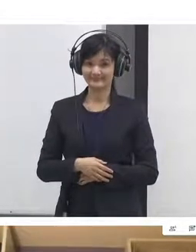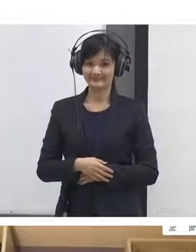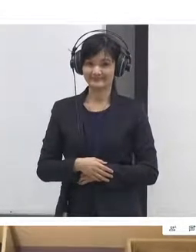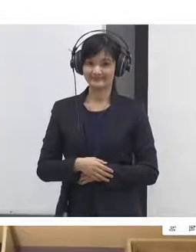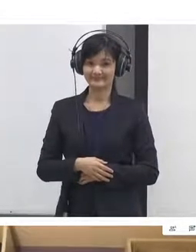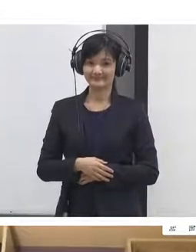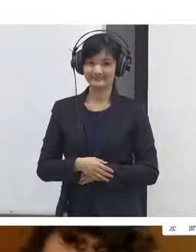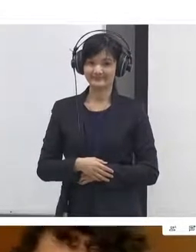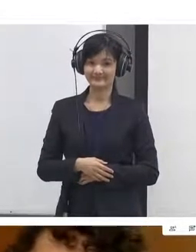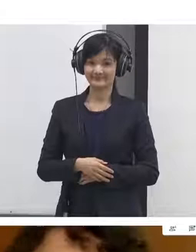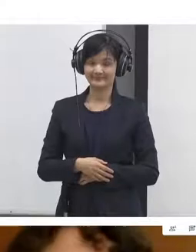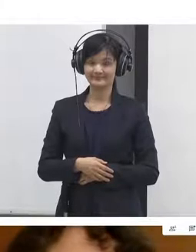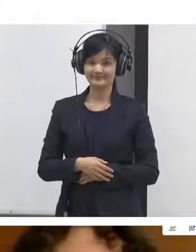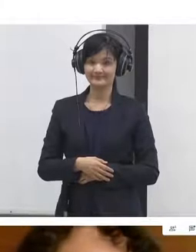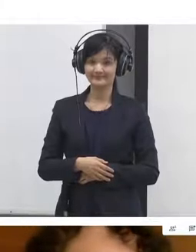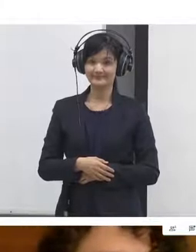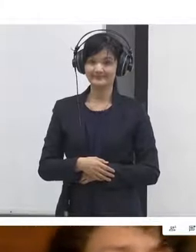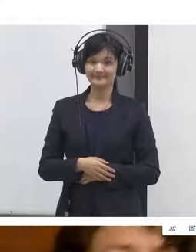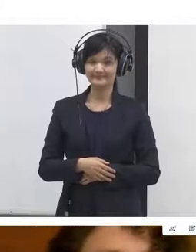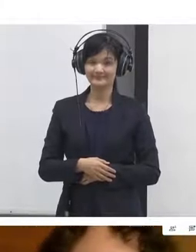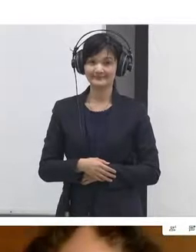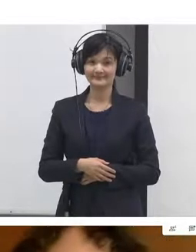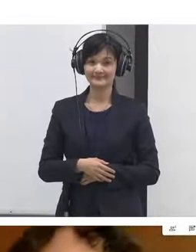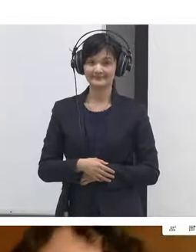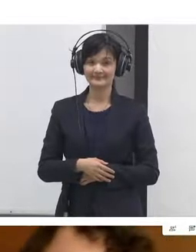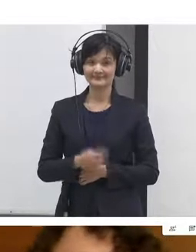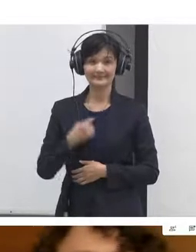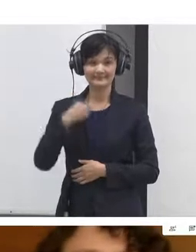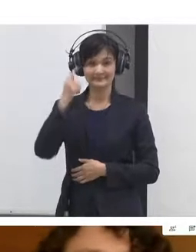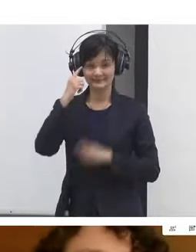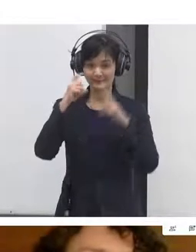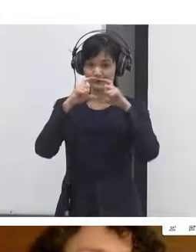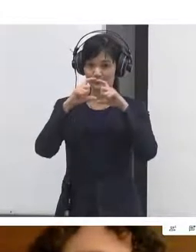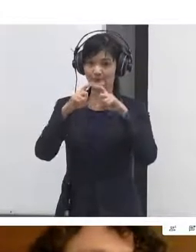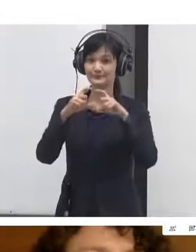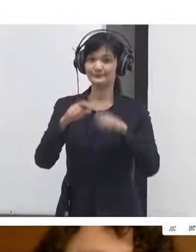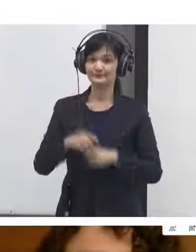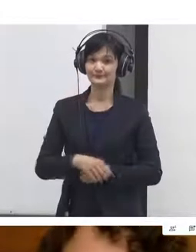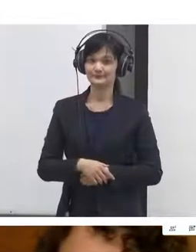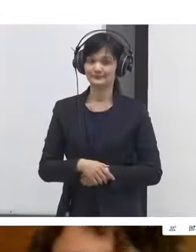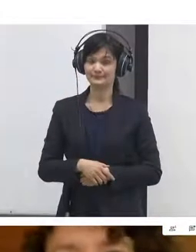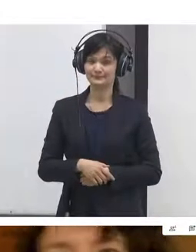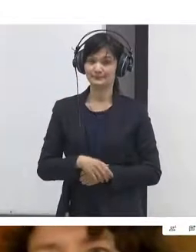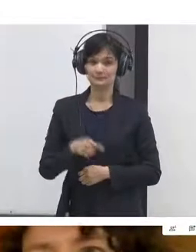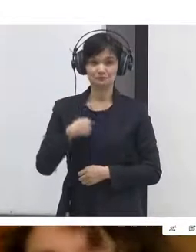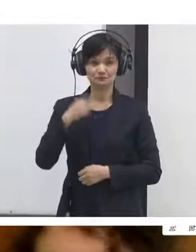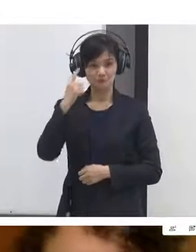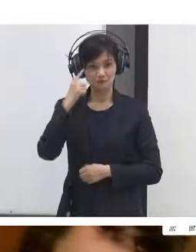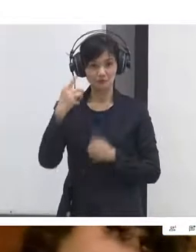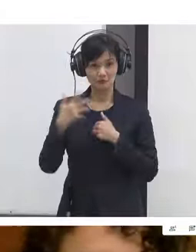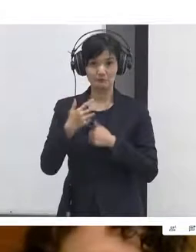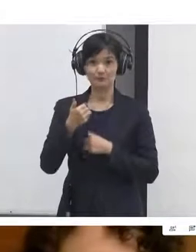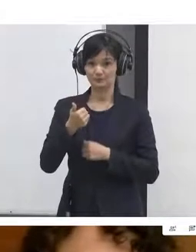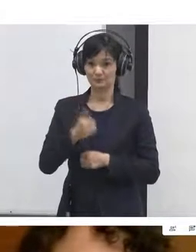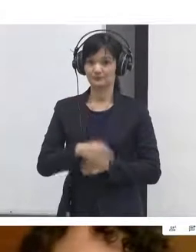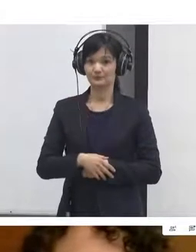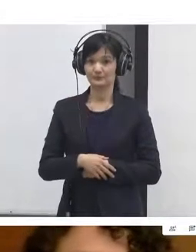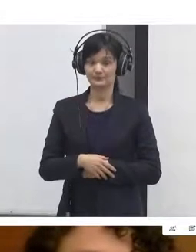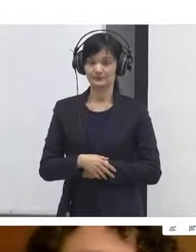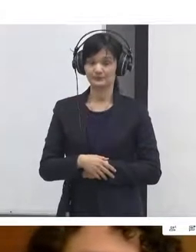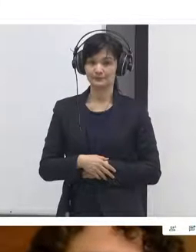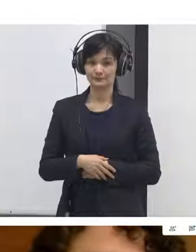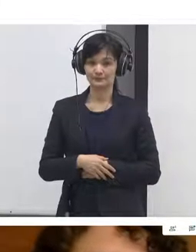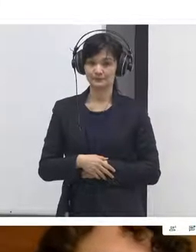I'd love to go at this question too this is such a wonderful question and I just want to give so much credit to the GovZero community